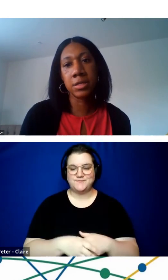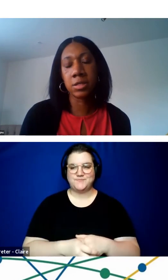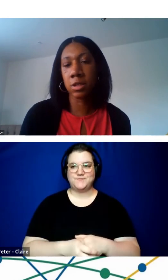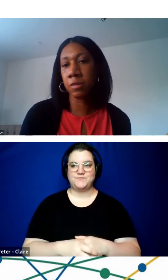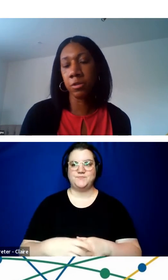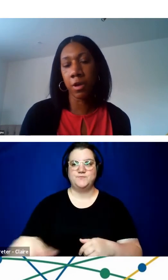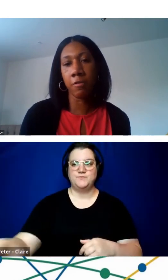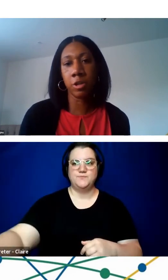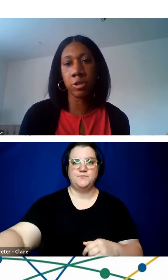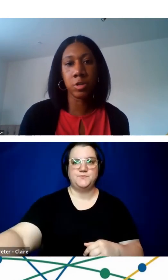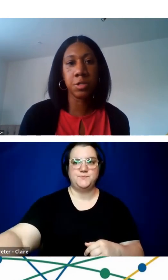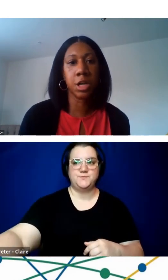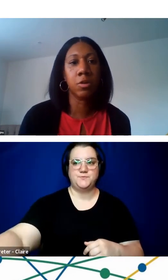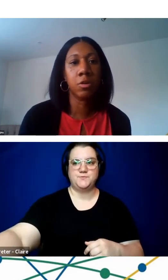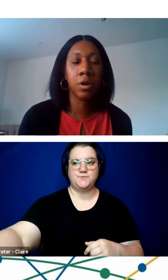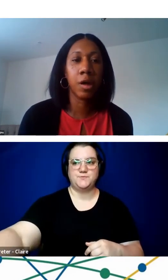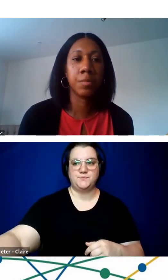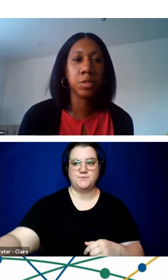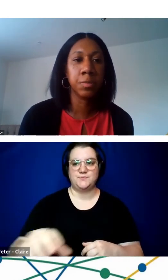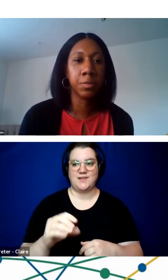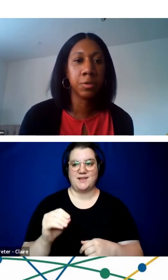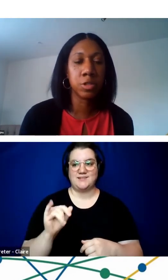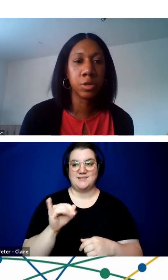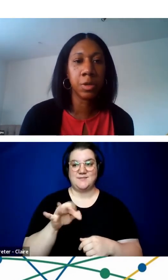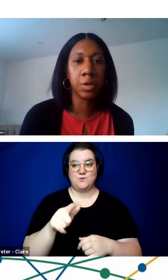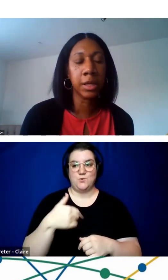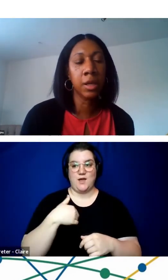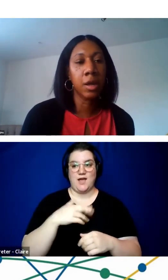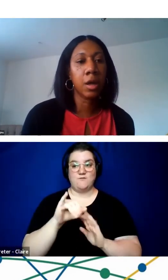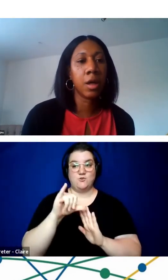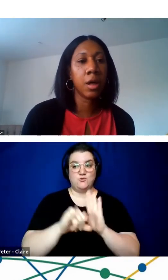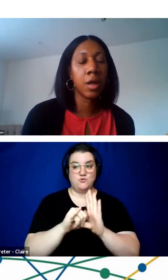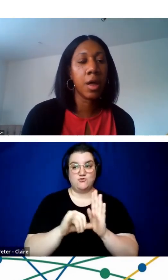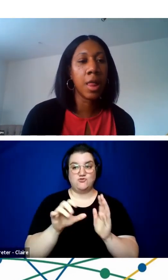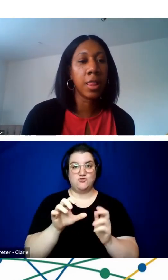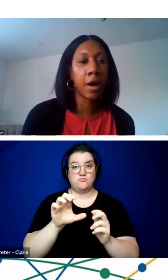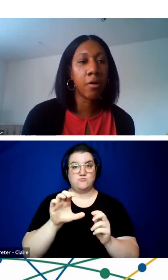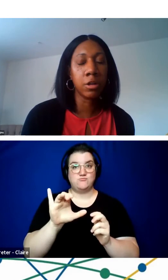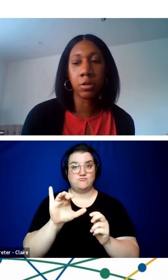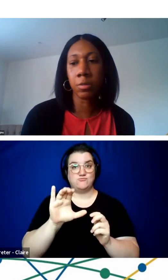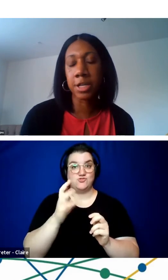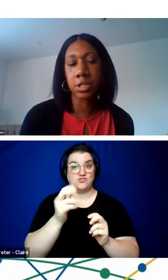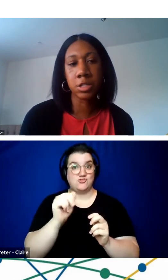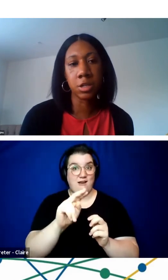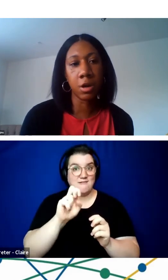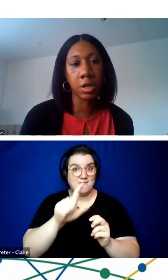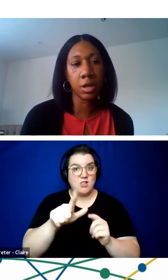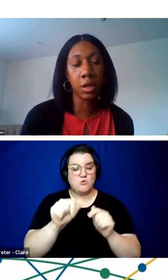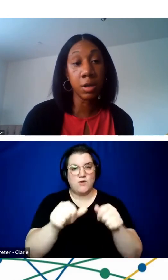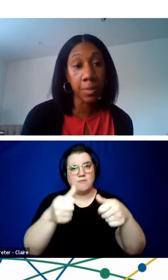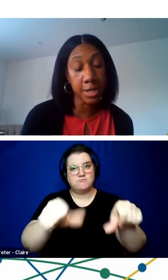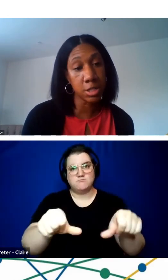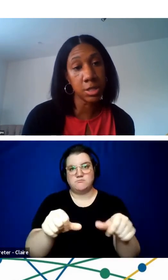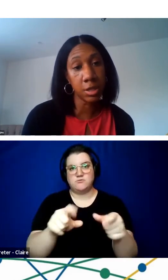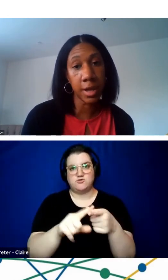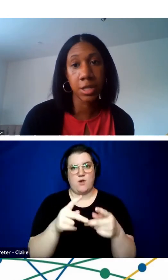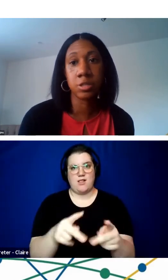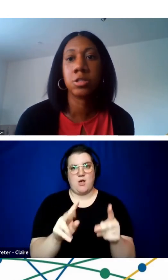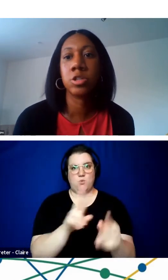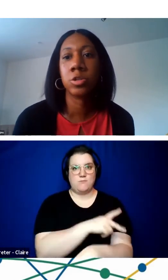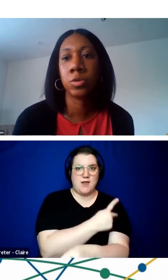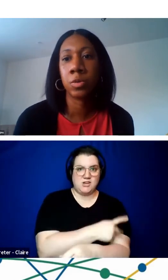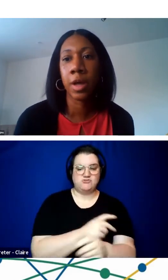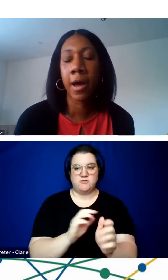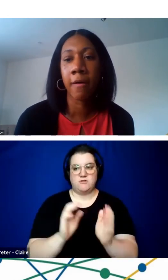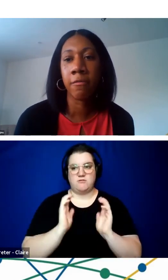as if you have a YouTube channel to be able to quickly allow your patients and audience, your patients and